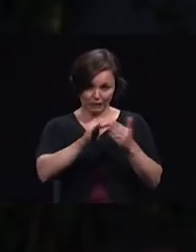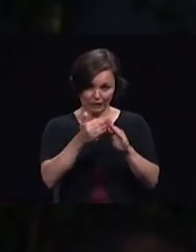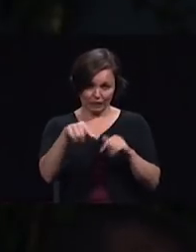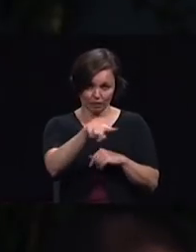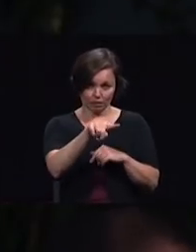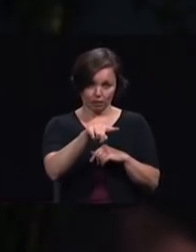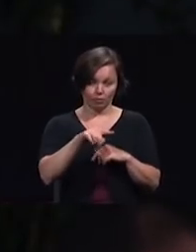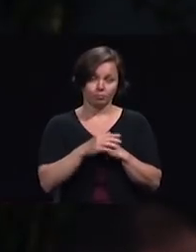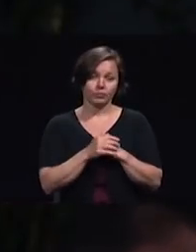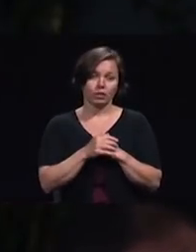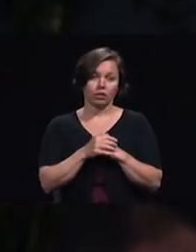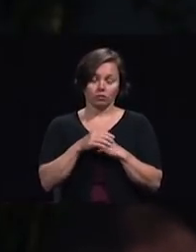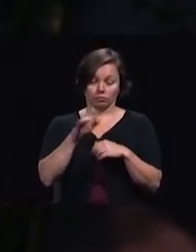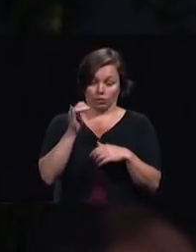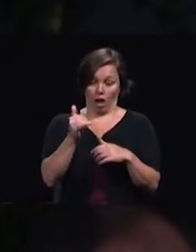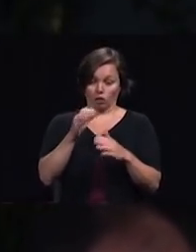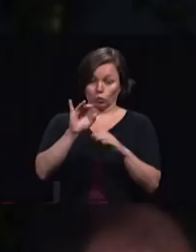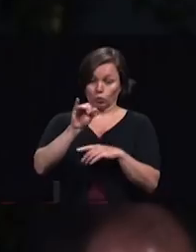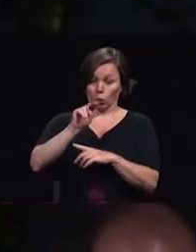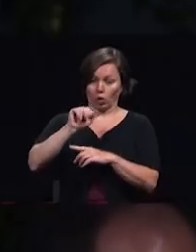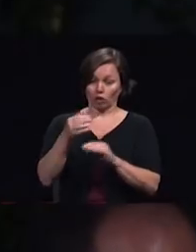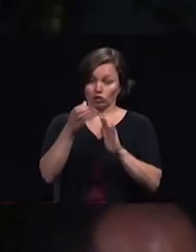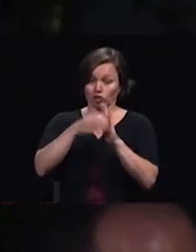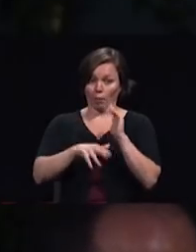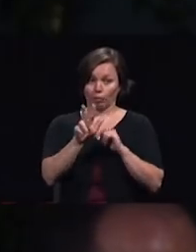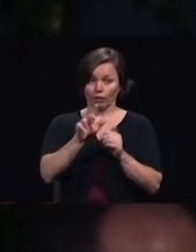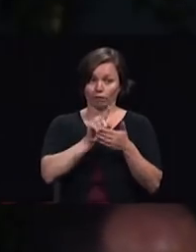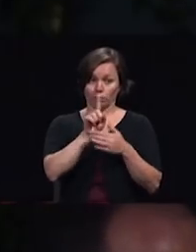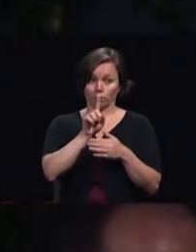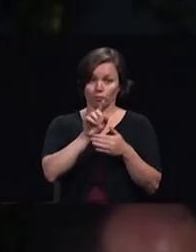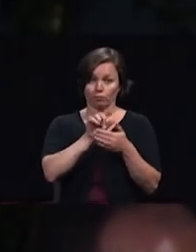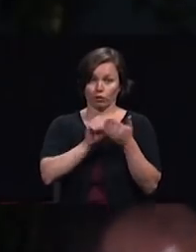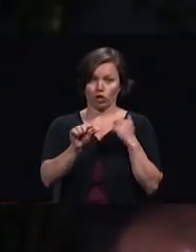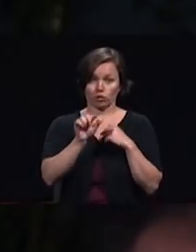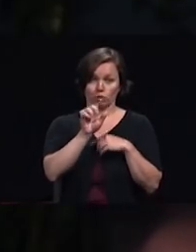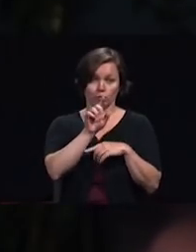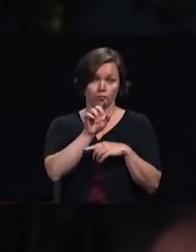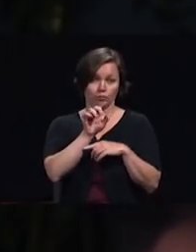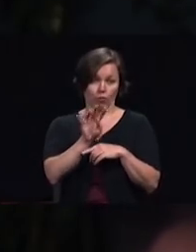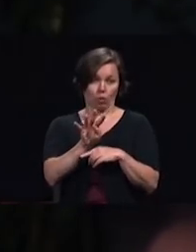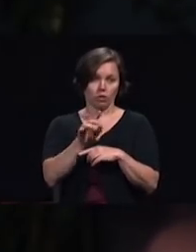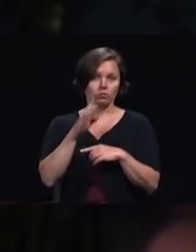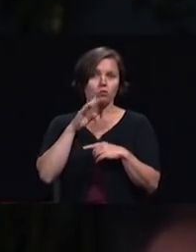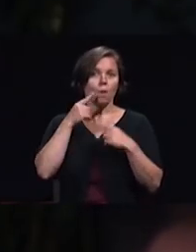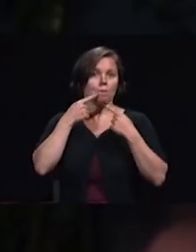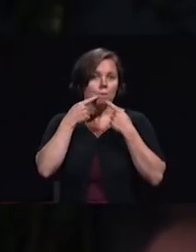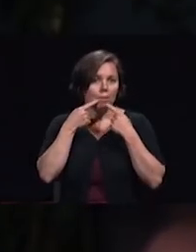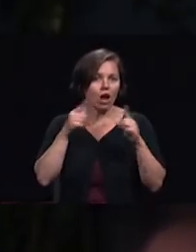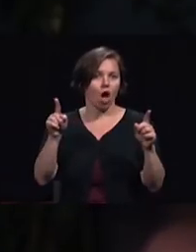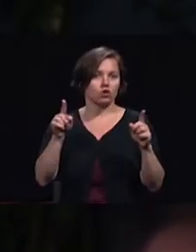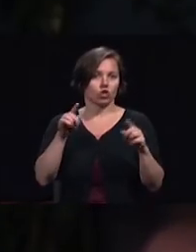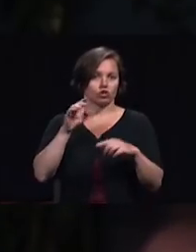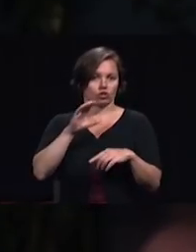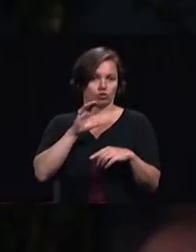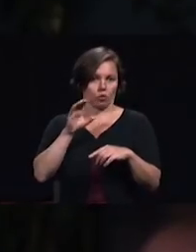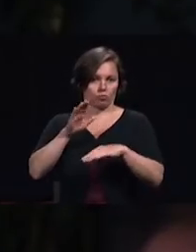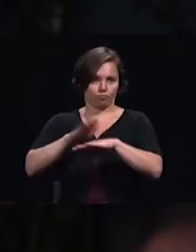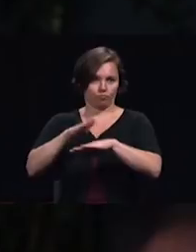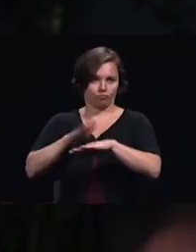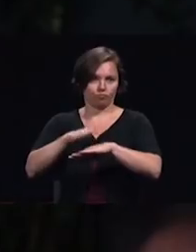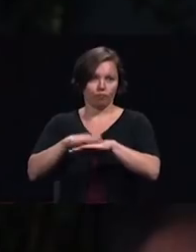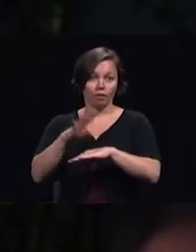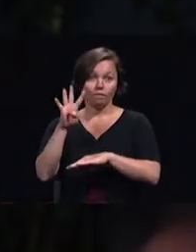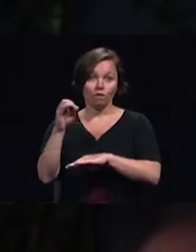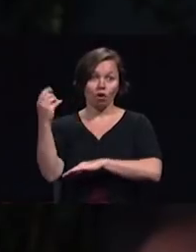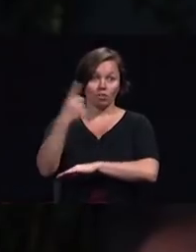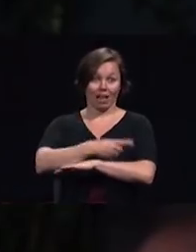4 it indicates that Jonah proclaimed the Lord's warning that in 40 days the city would be